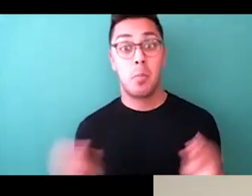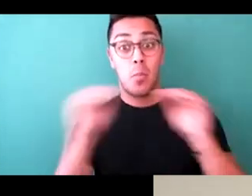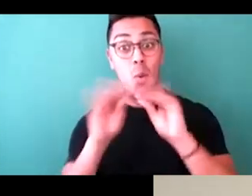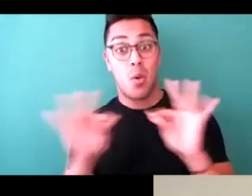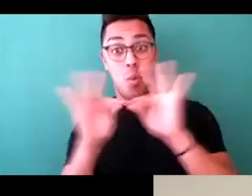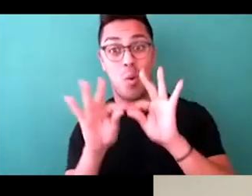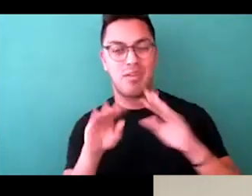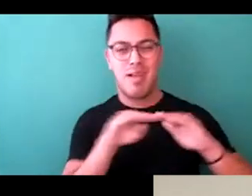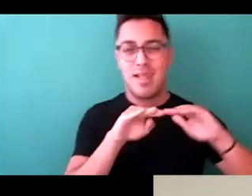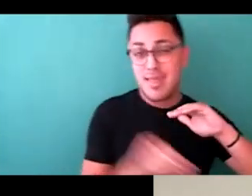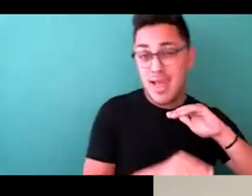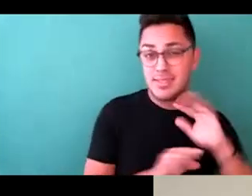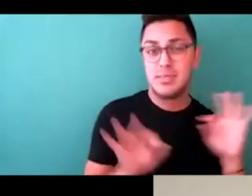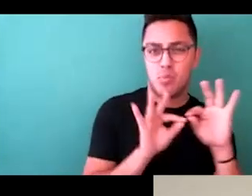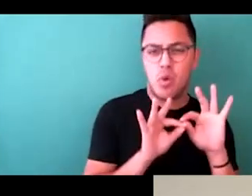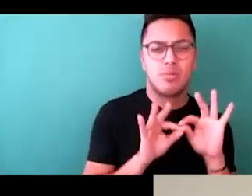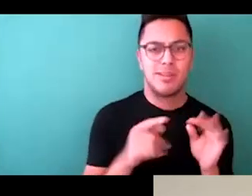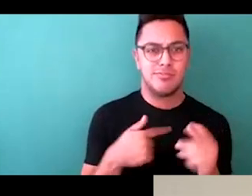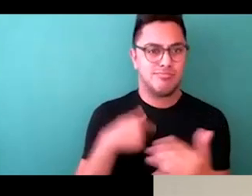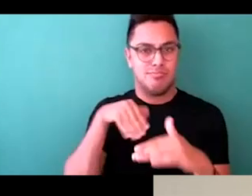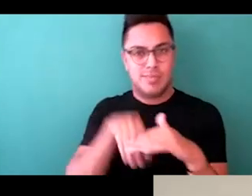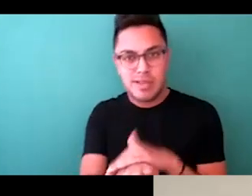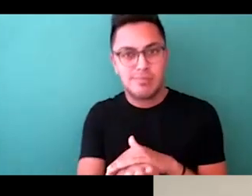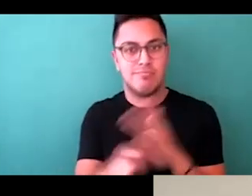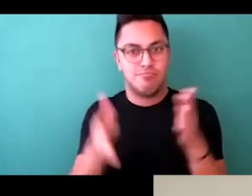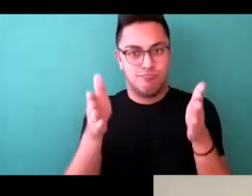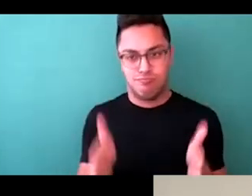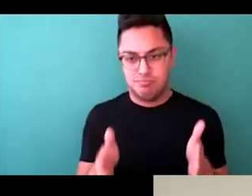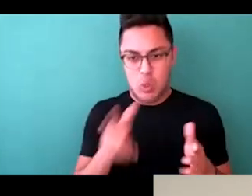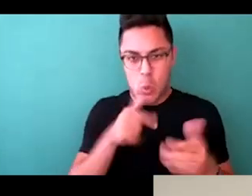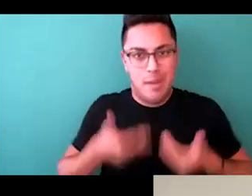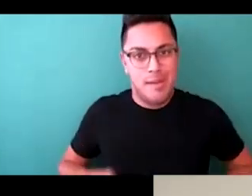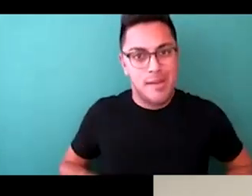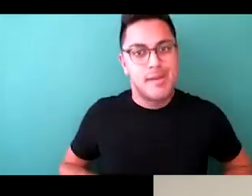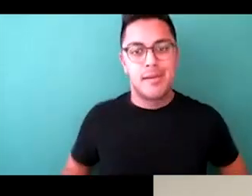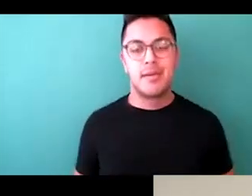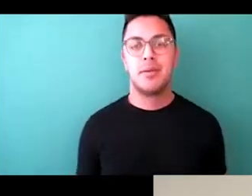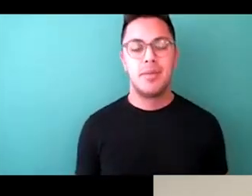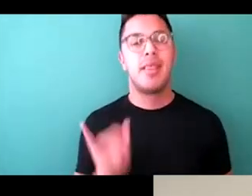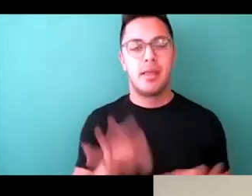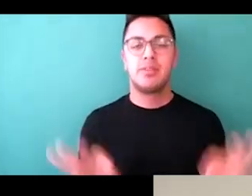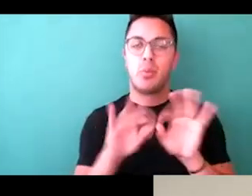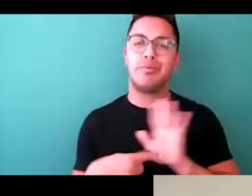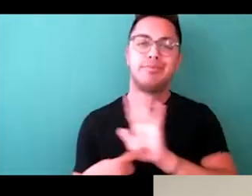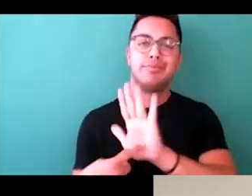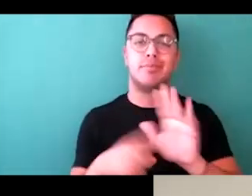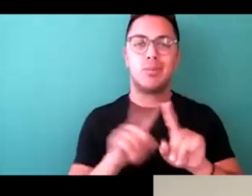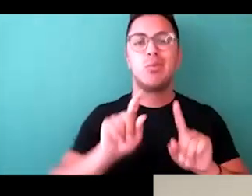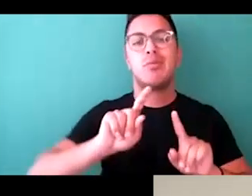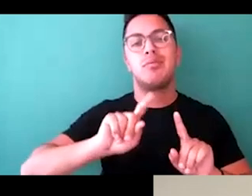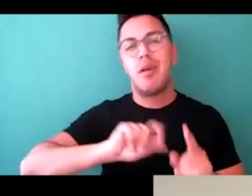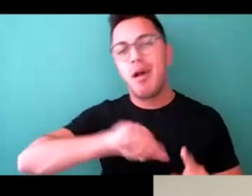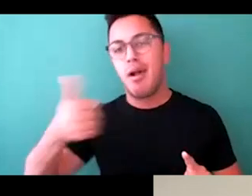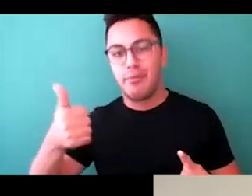You just feel like you came as you are. And I think that's important to exhibit to other agencies and talent